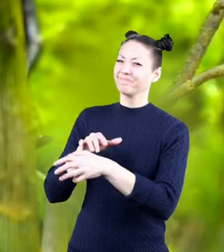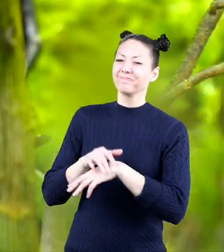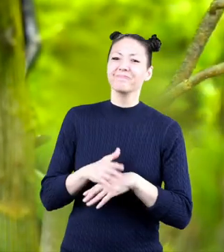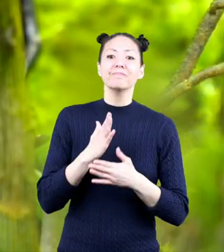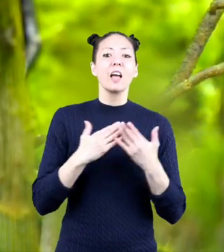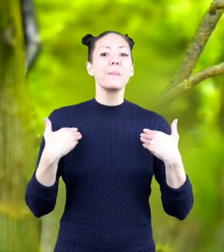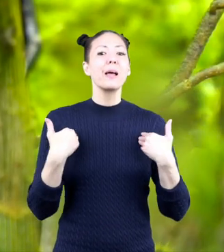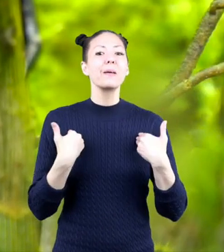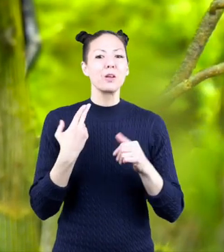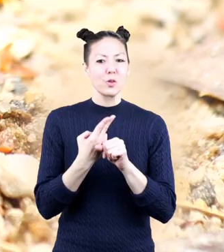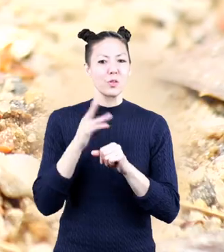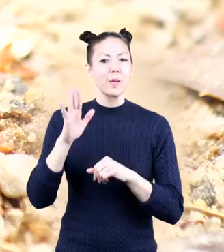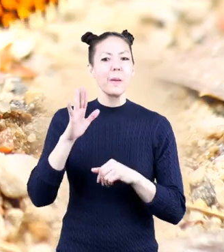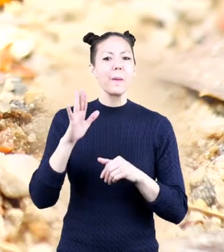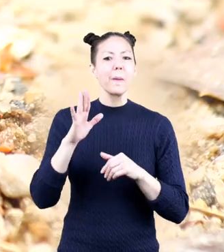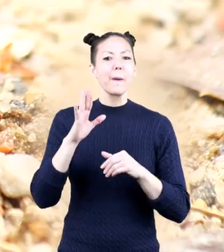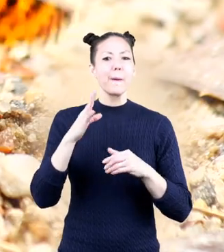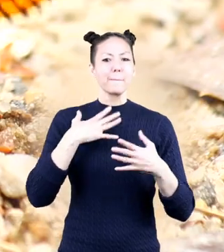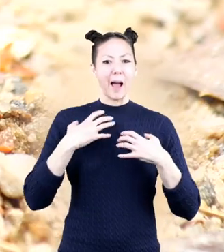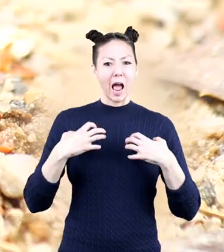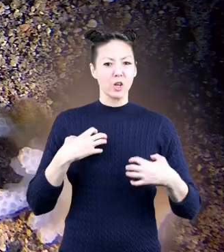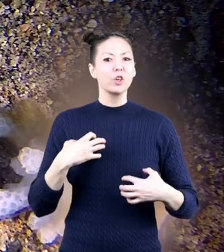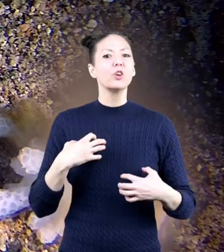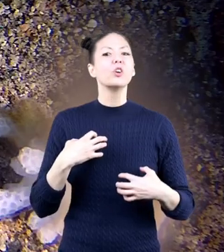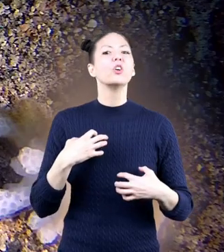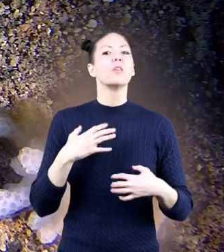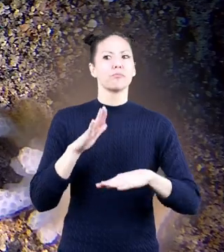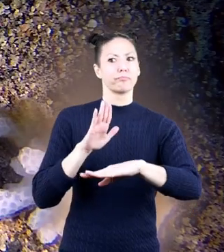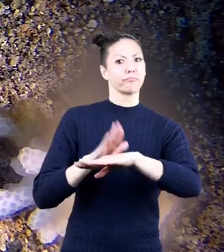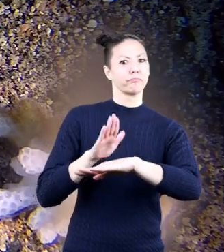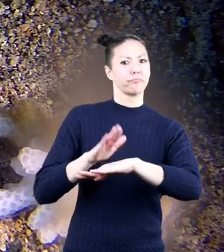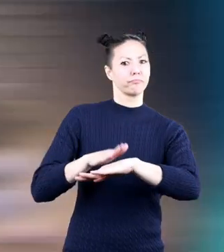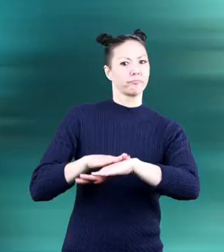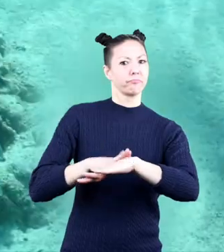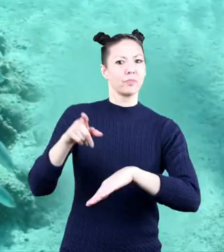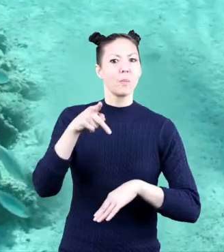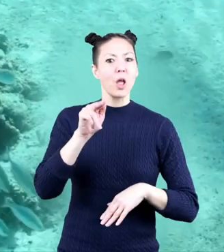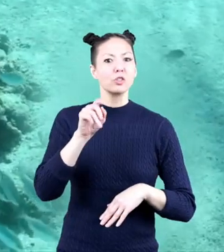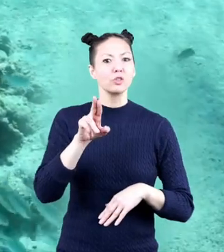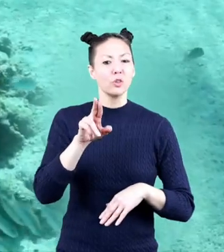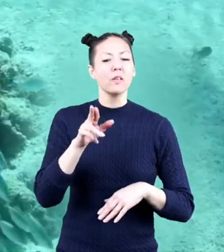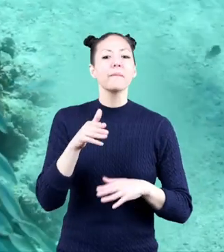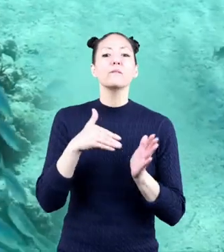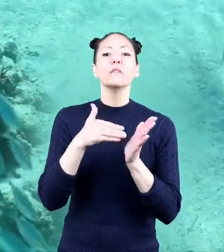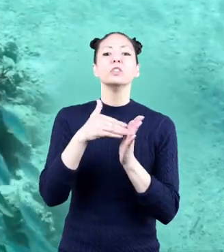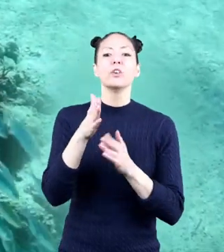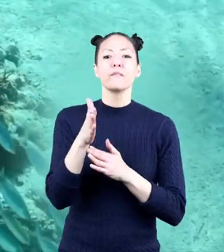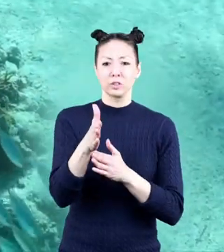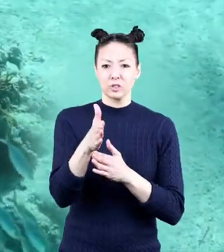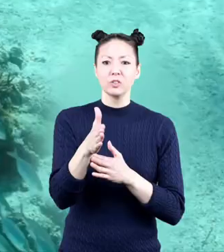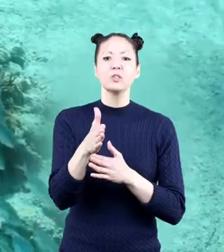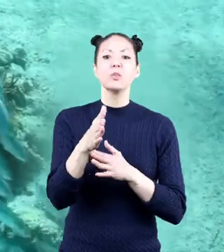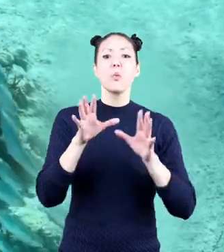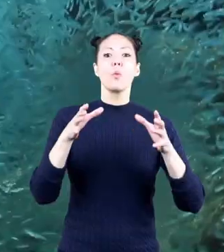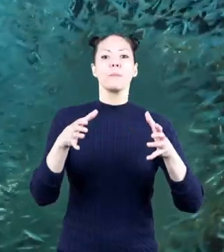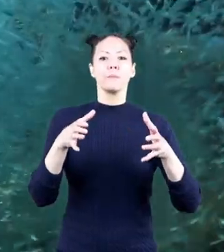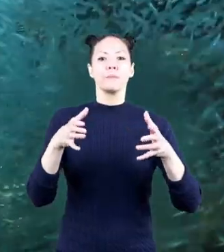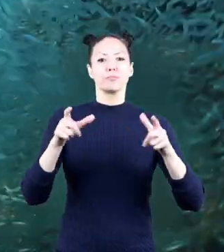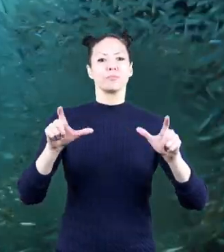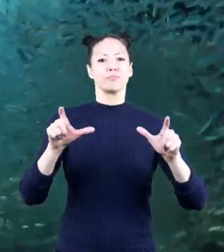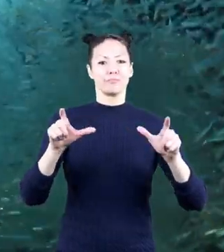Some animals use their patterns to stand out as a warning to a predator. Fish often swim in a group called a school.